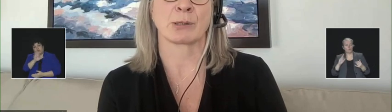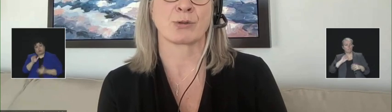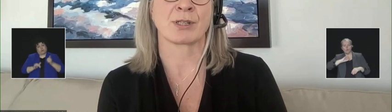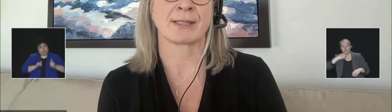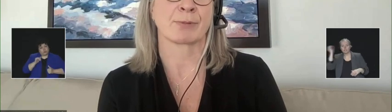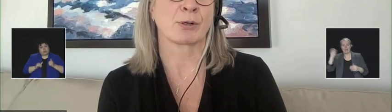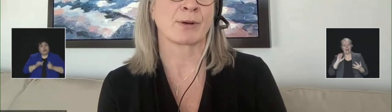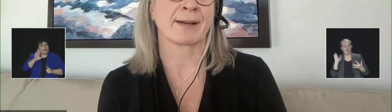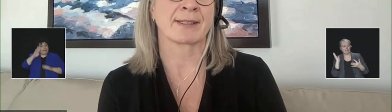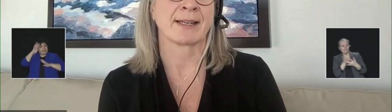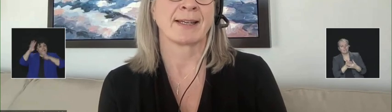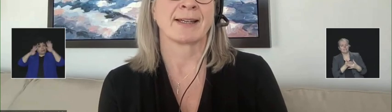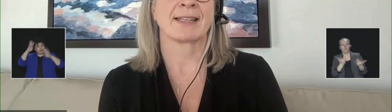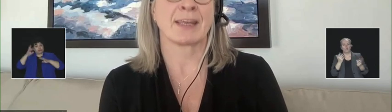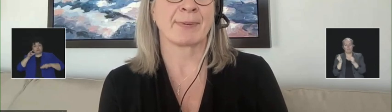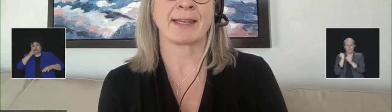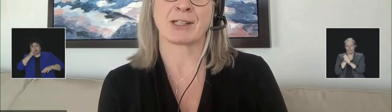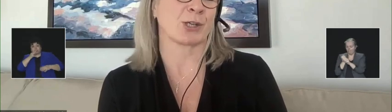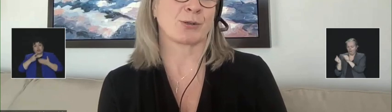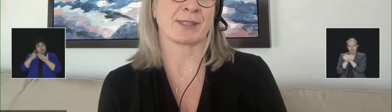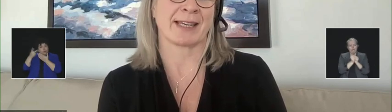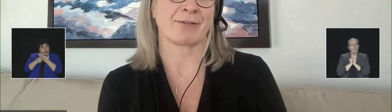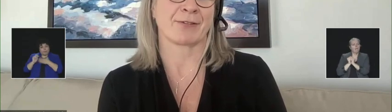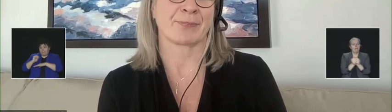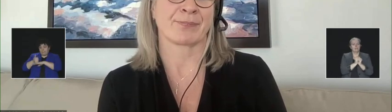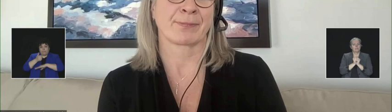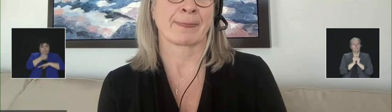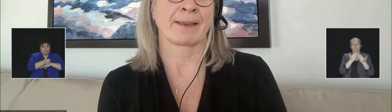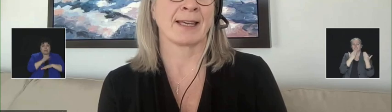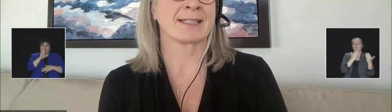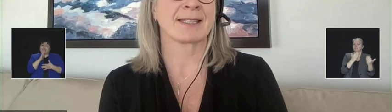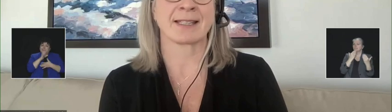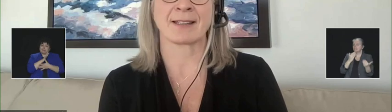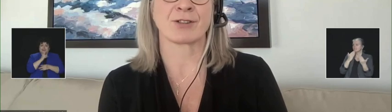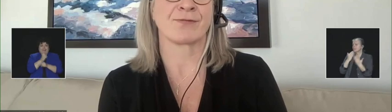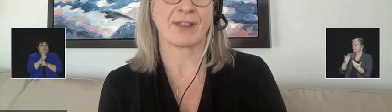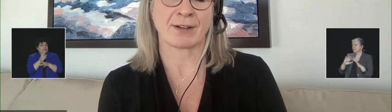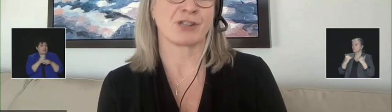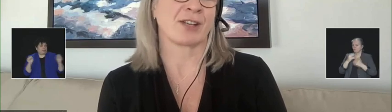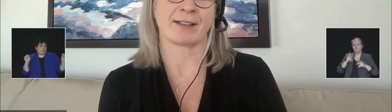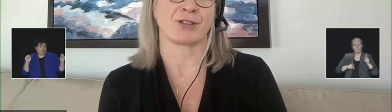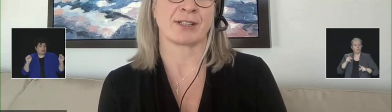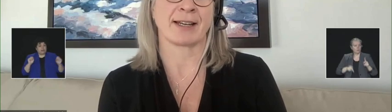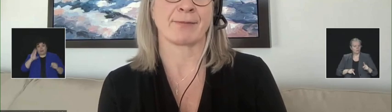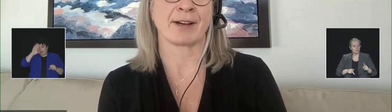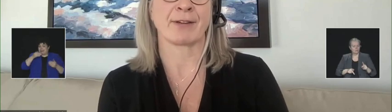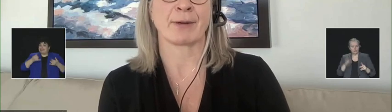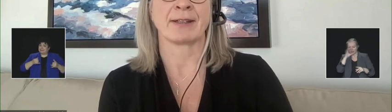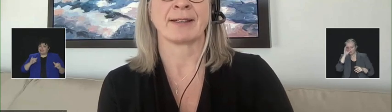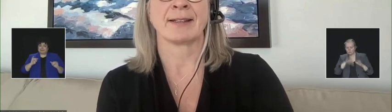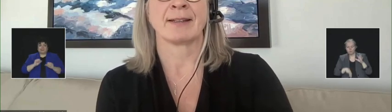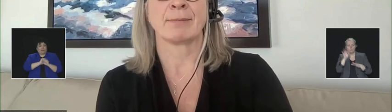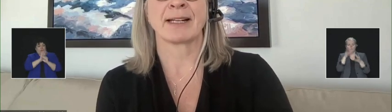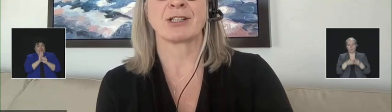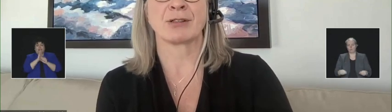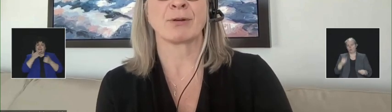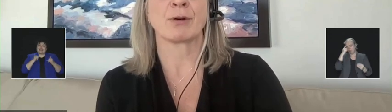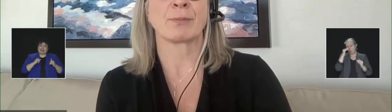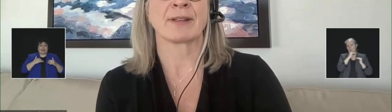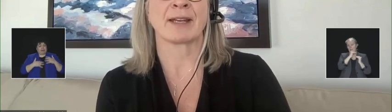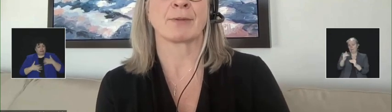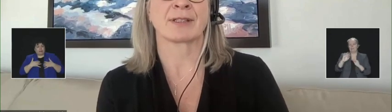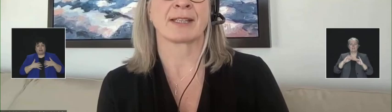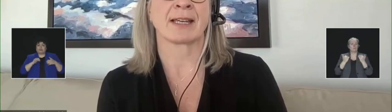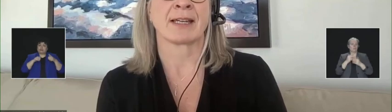innovative solutions and programs, keeping each other safe. It's still a very challenging time for everyone, but I